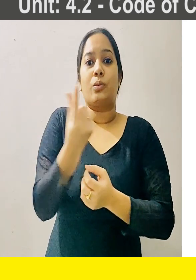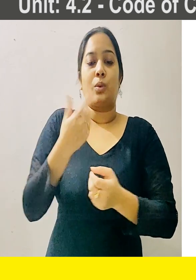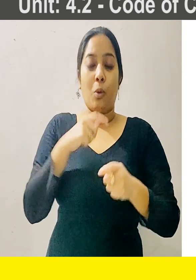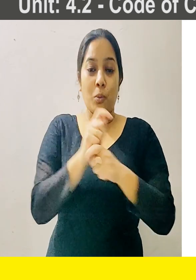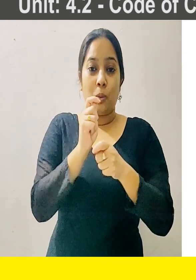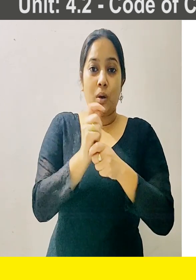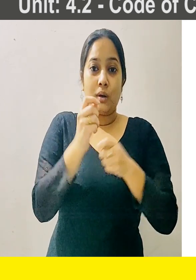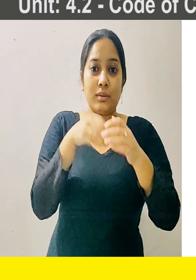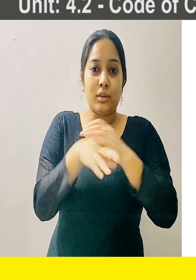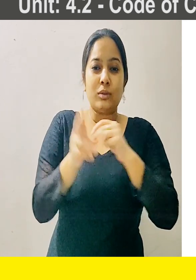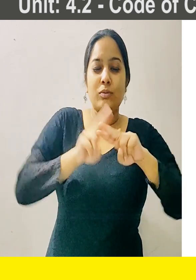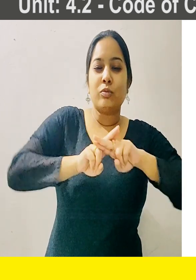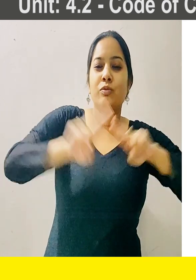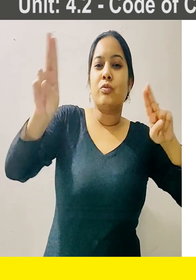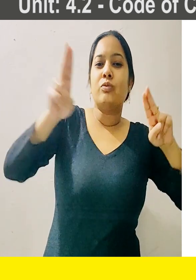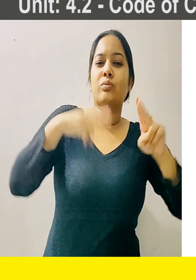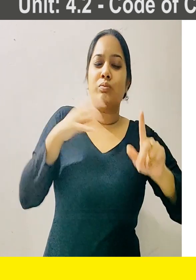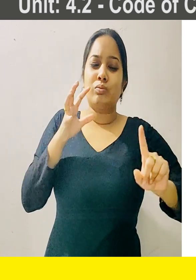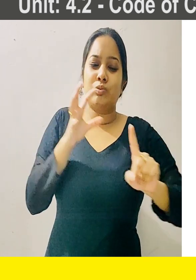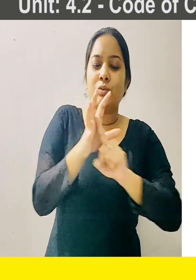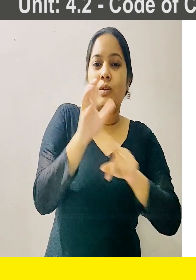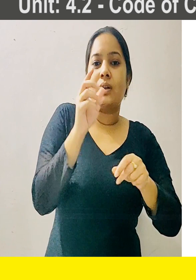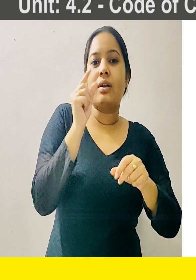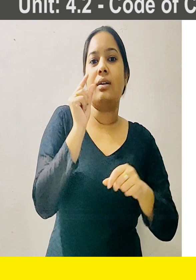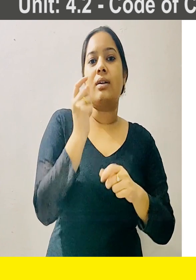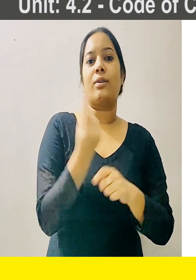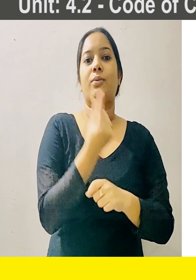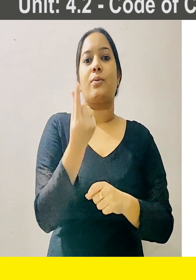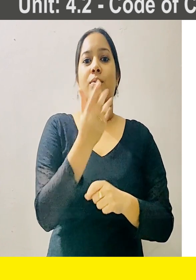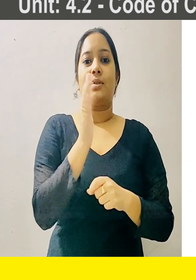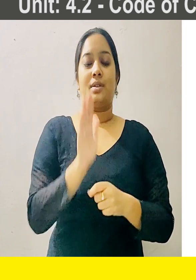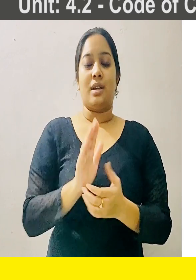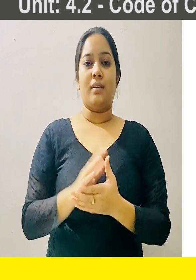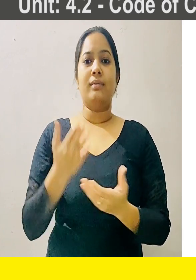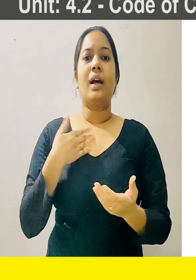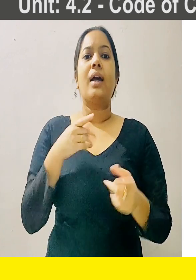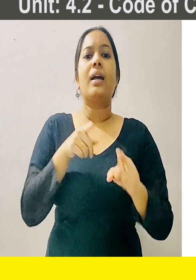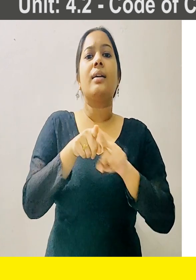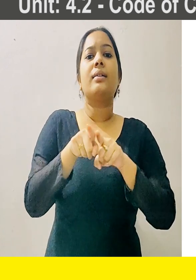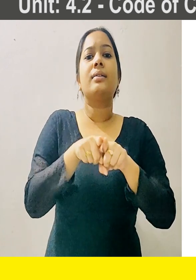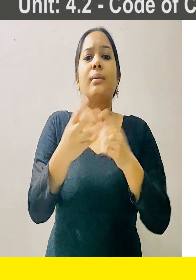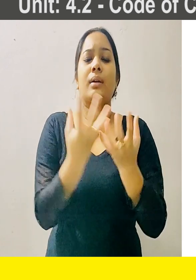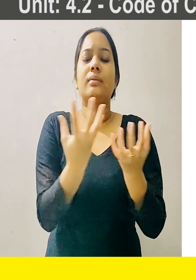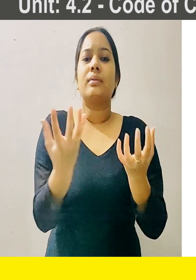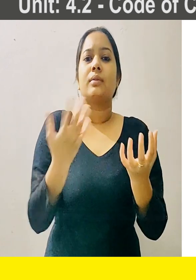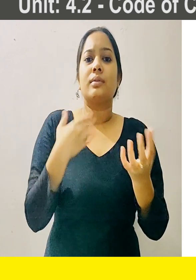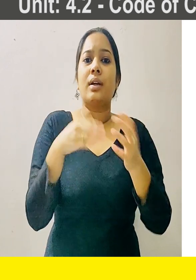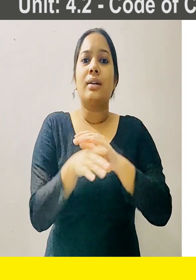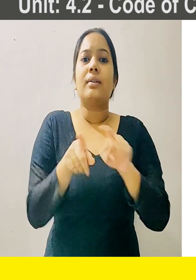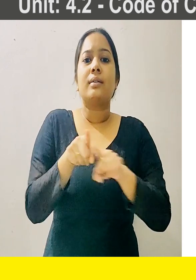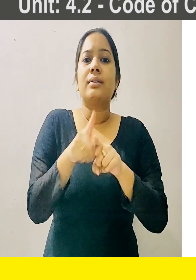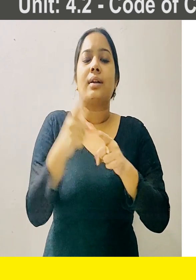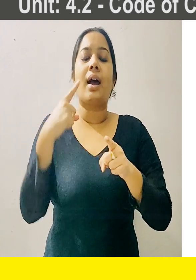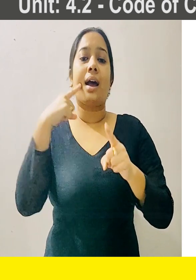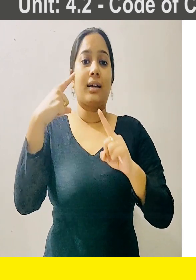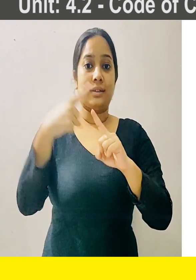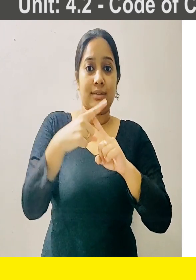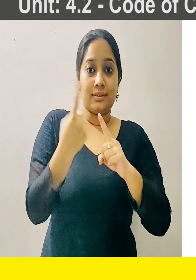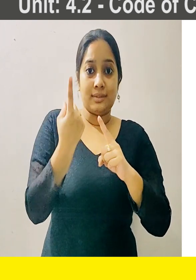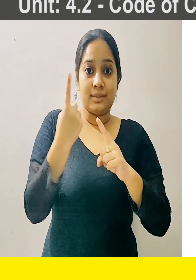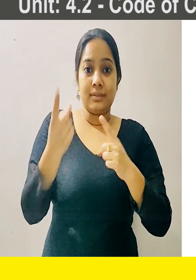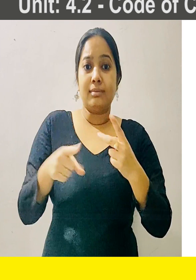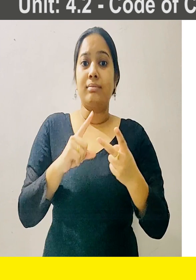organization's resources when they are needed. Such resources may include information